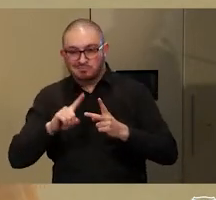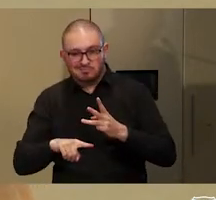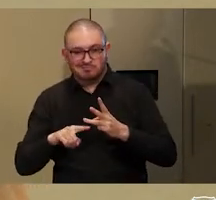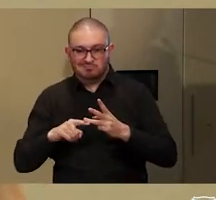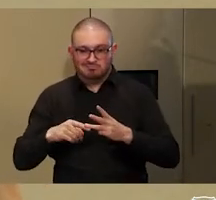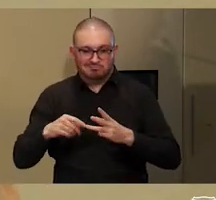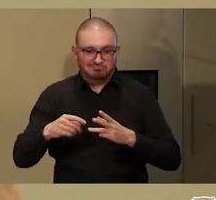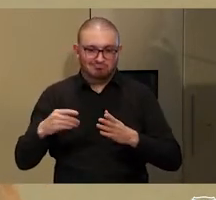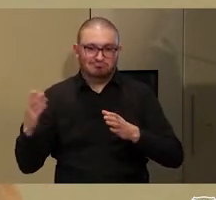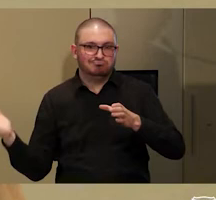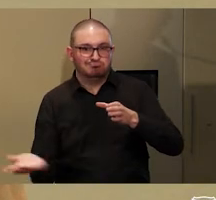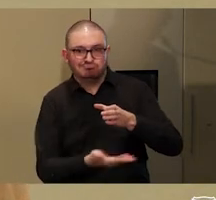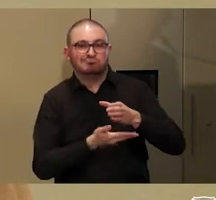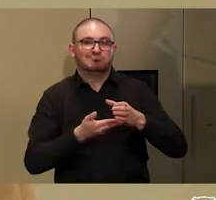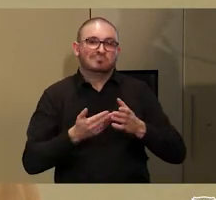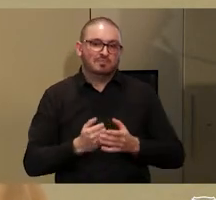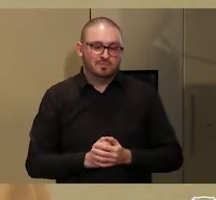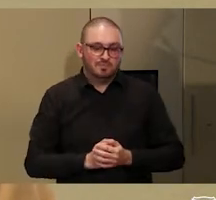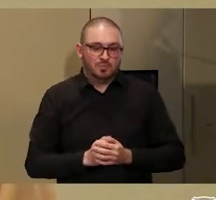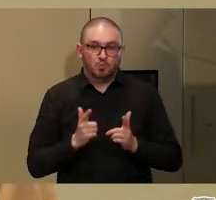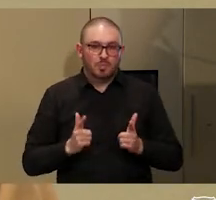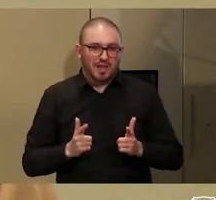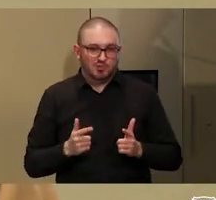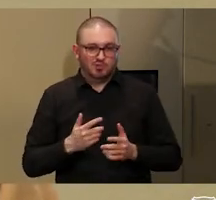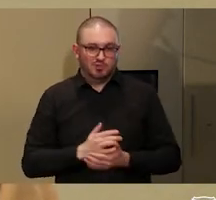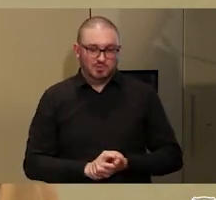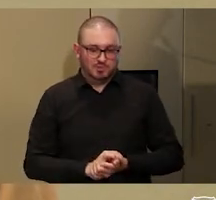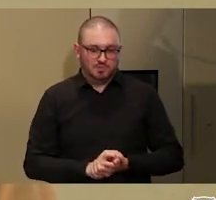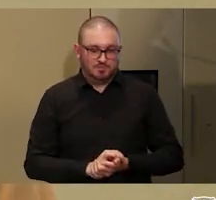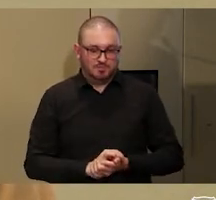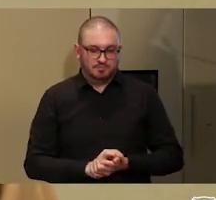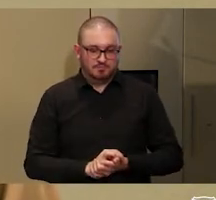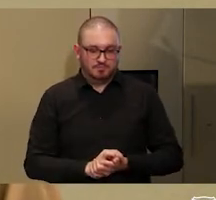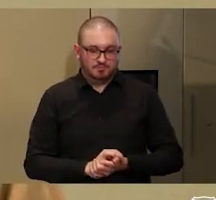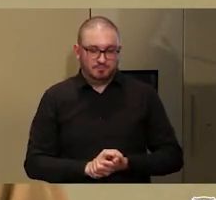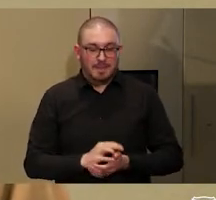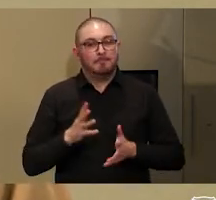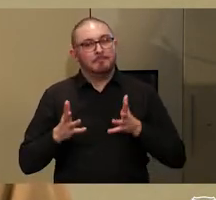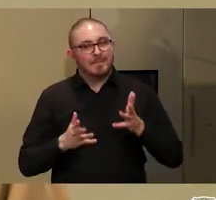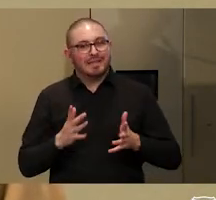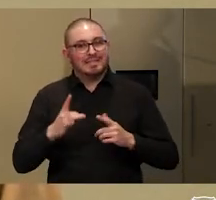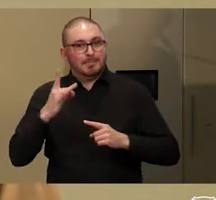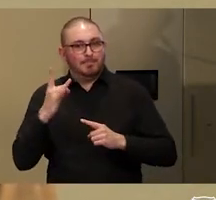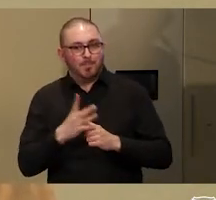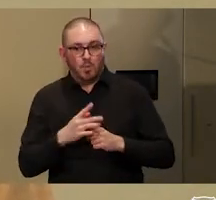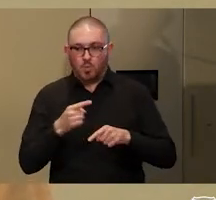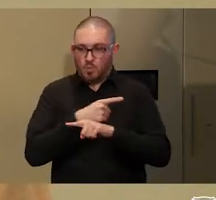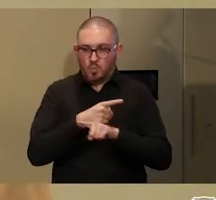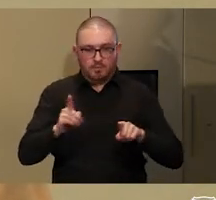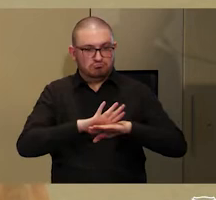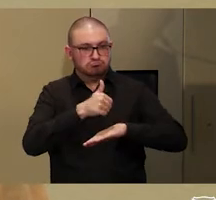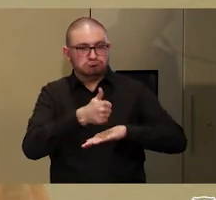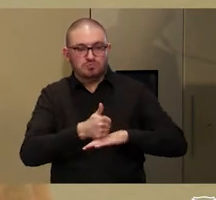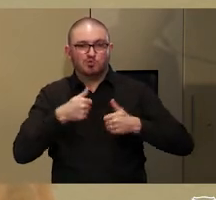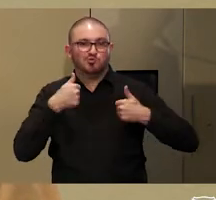And in light of these challenges, it's become very important to develop strategies to manage